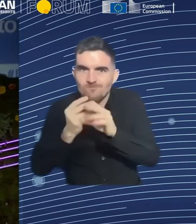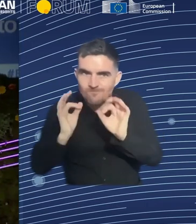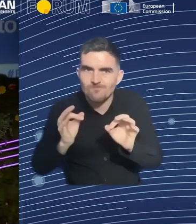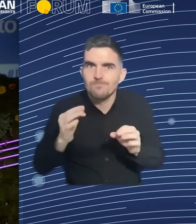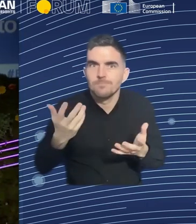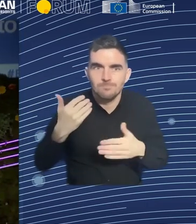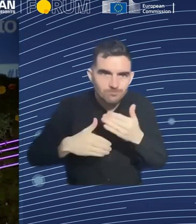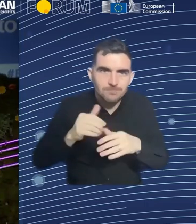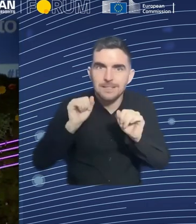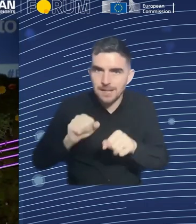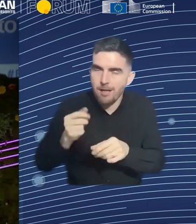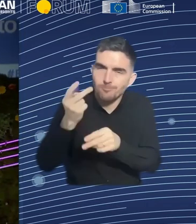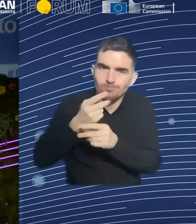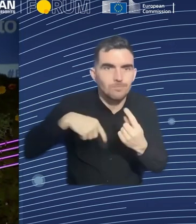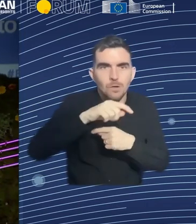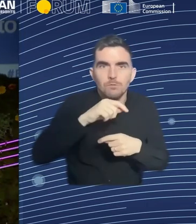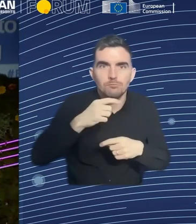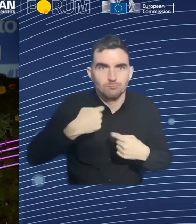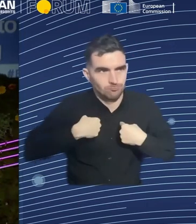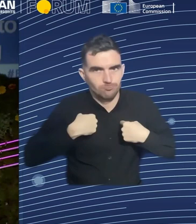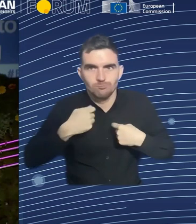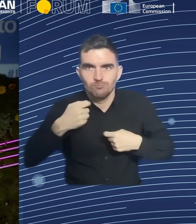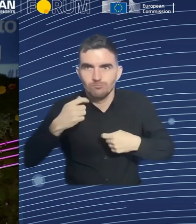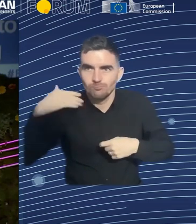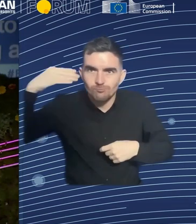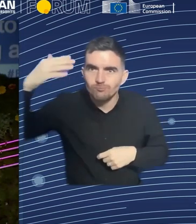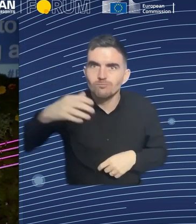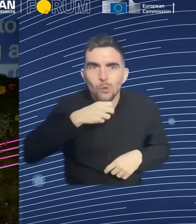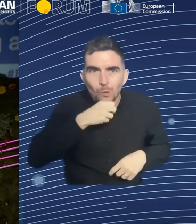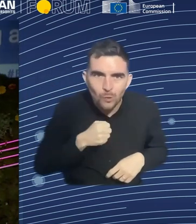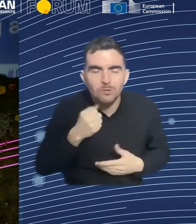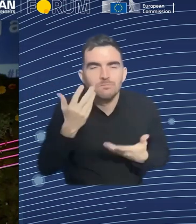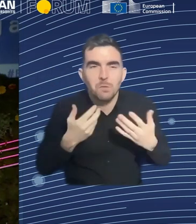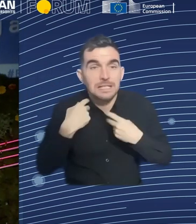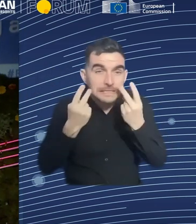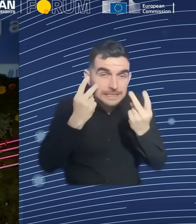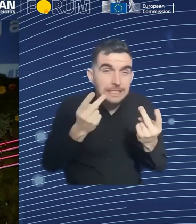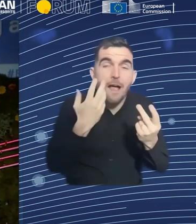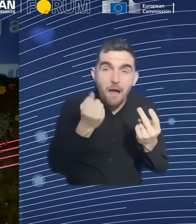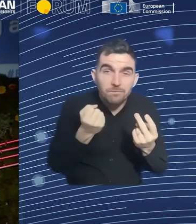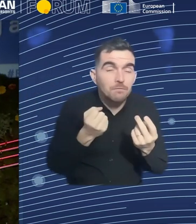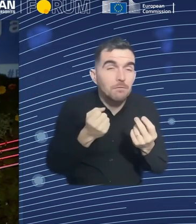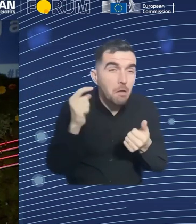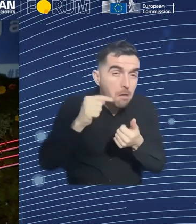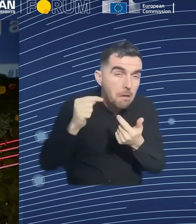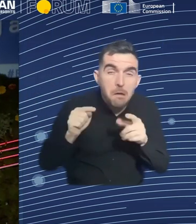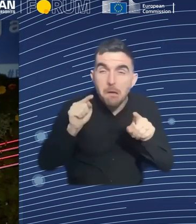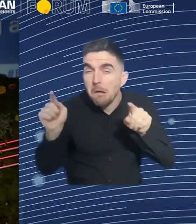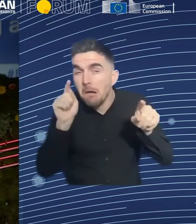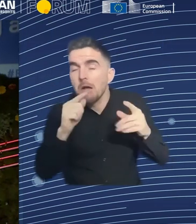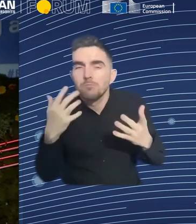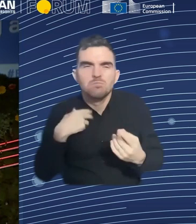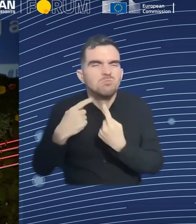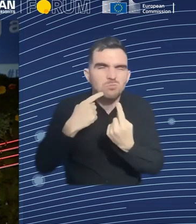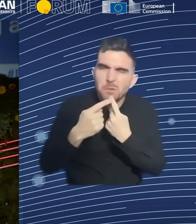banks speaking about, you know, new products for people to, you know, get some money out of their house so they can